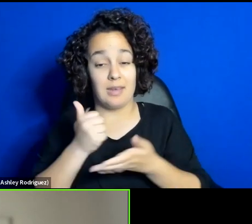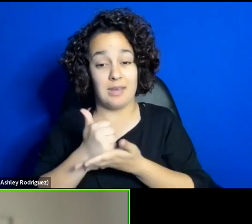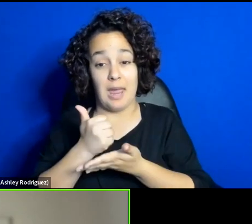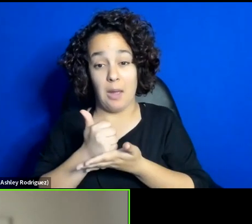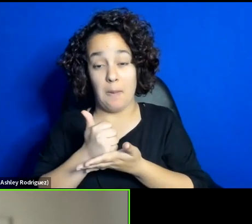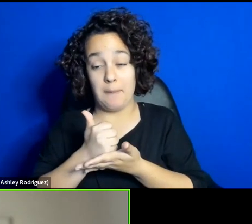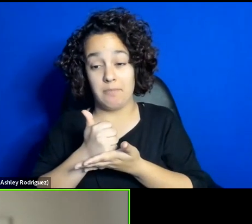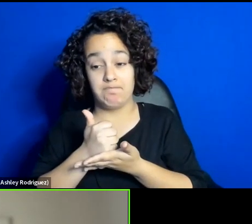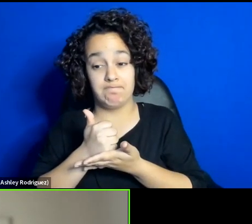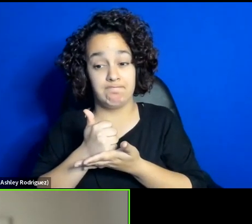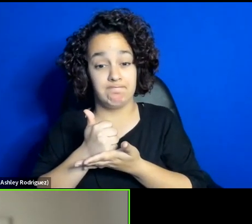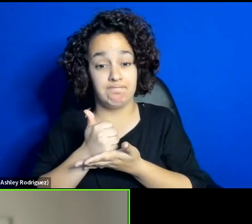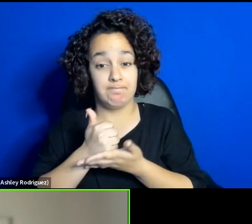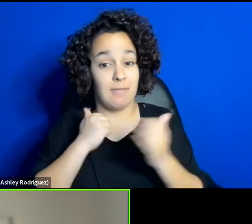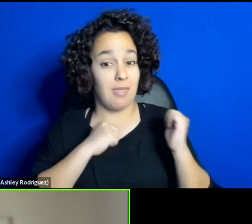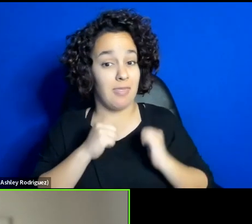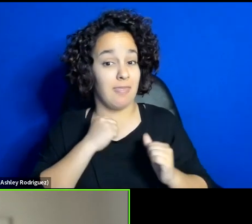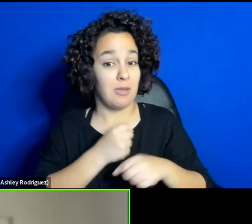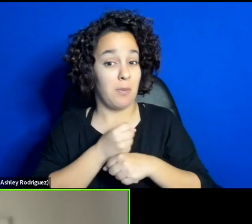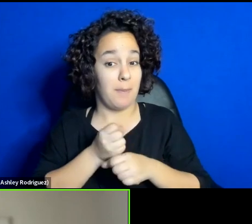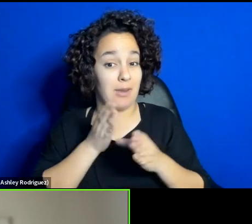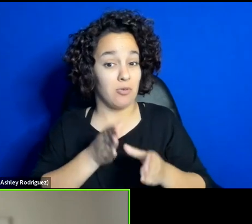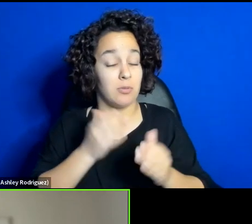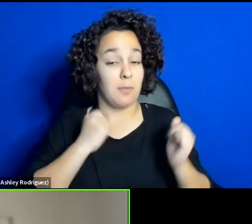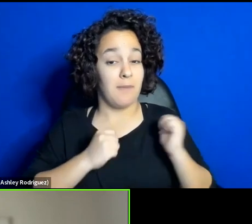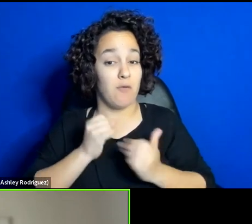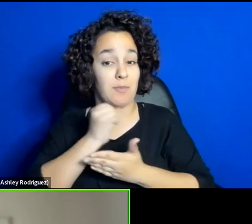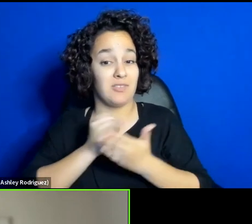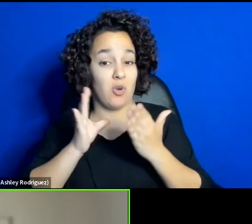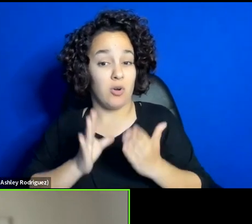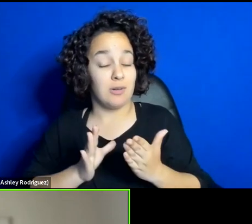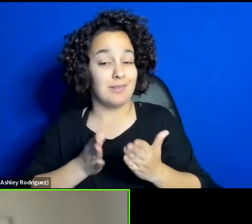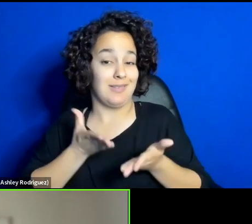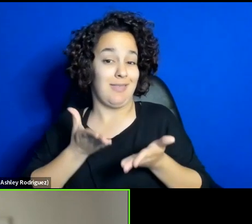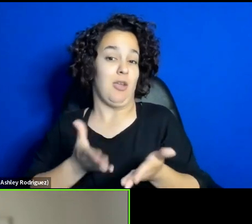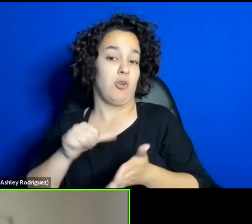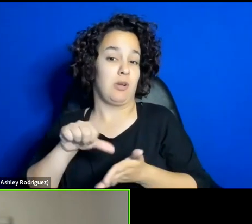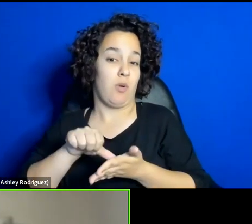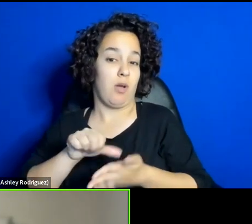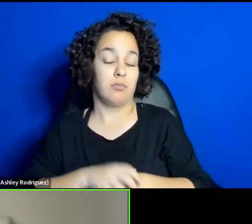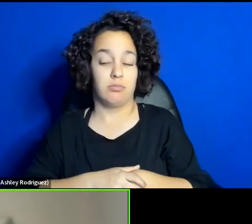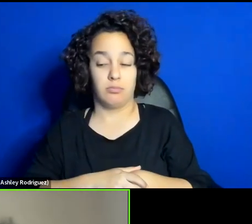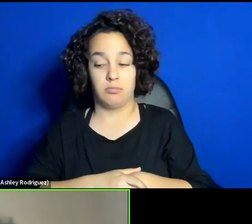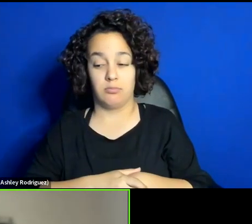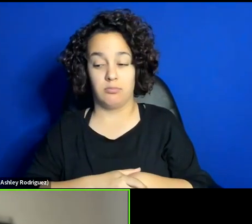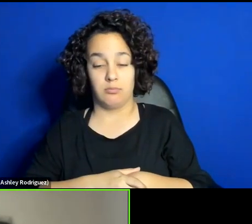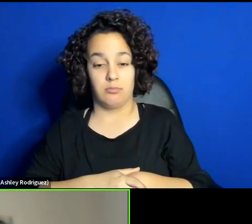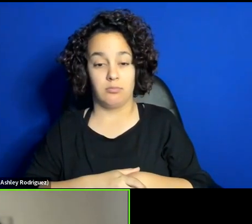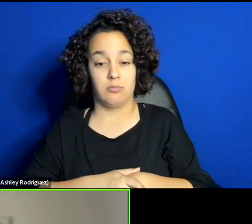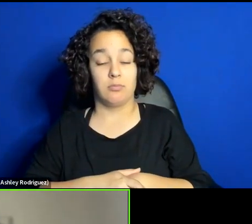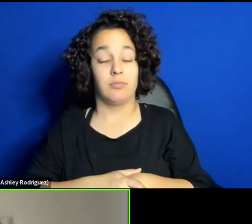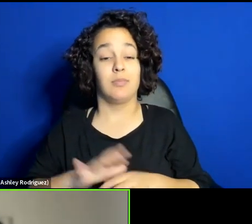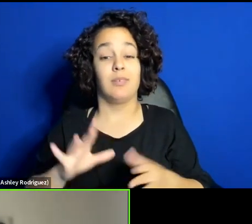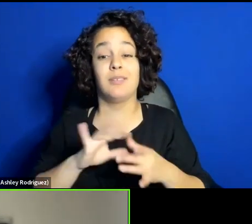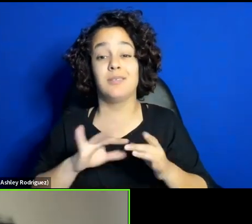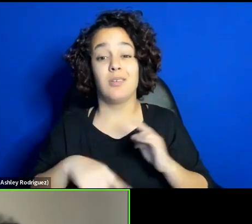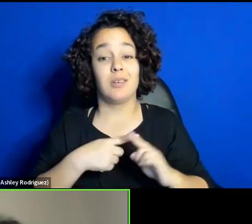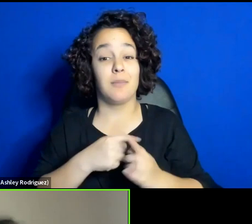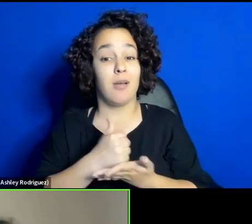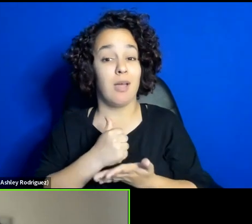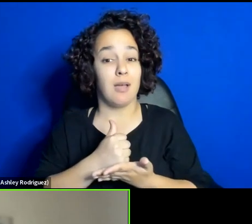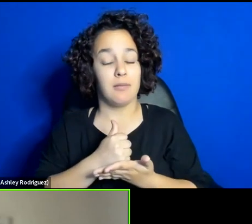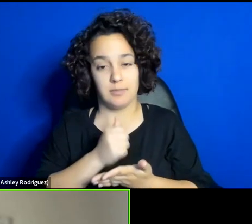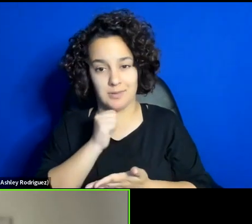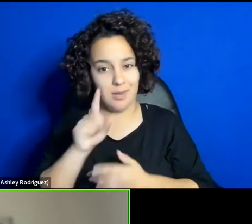theatre makers performance artists in Iran. Azad talking about help is not about